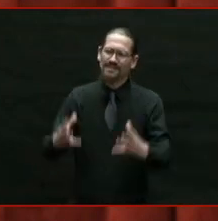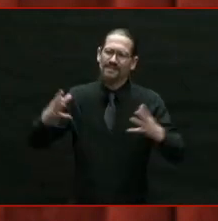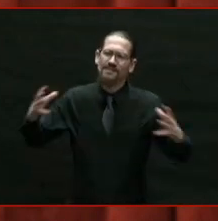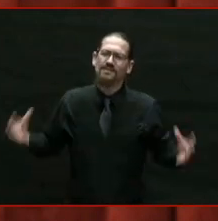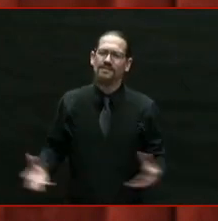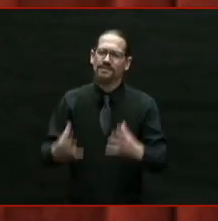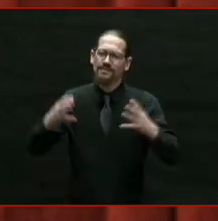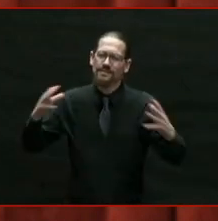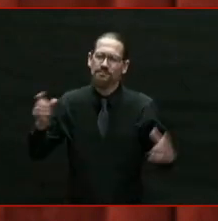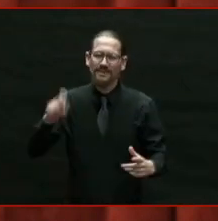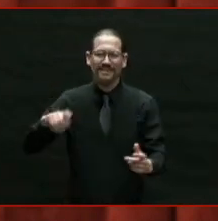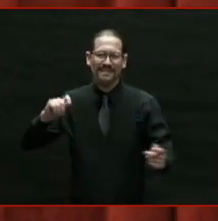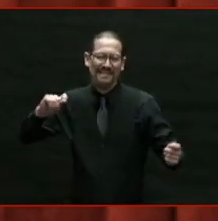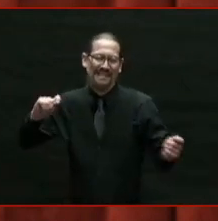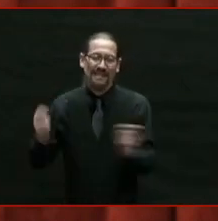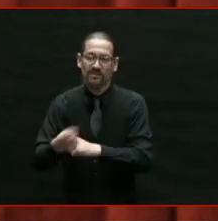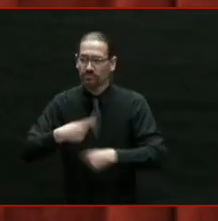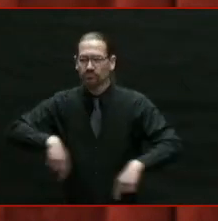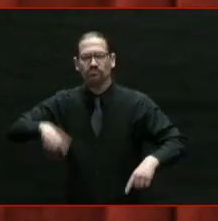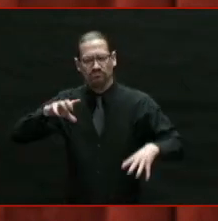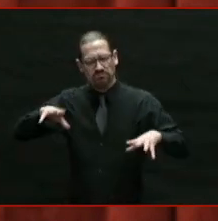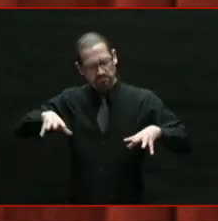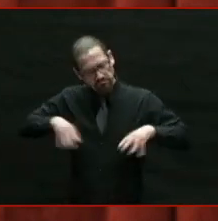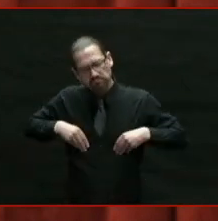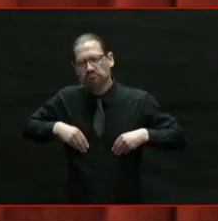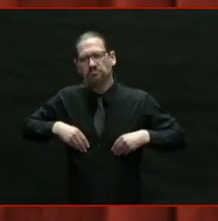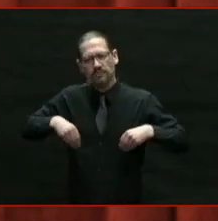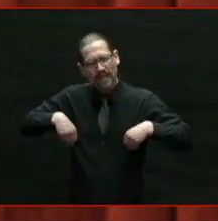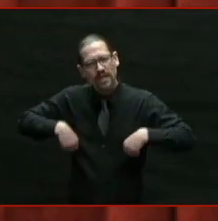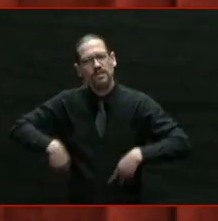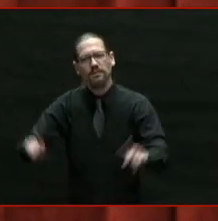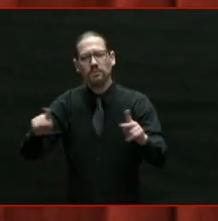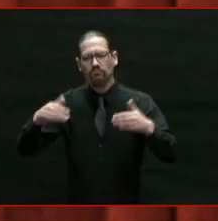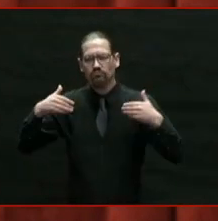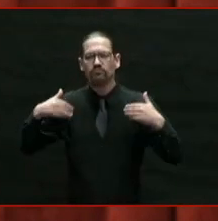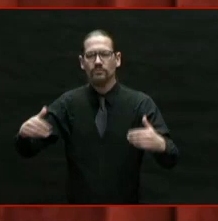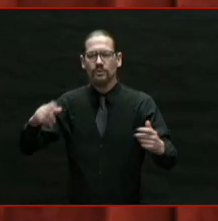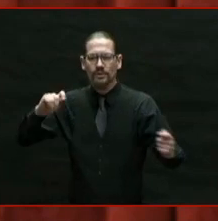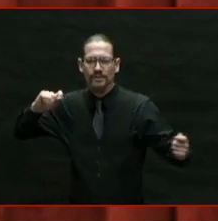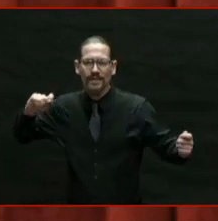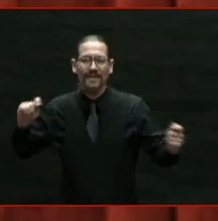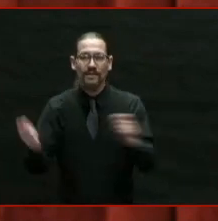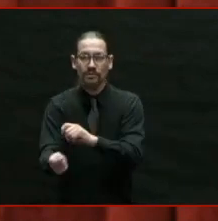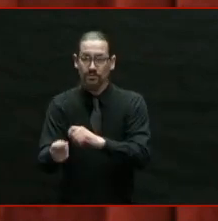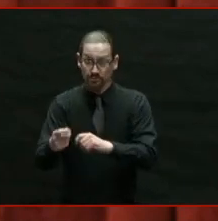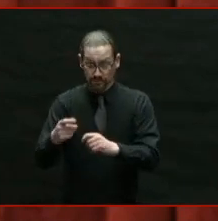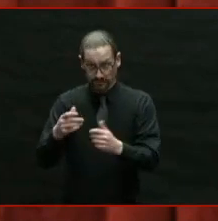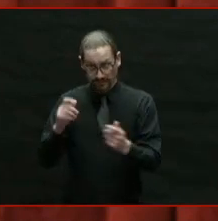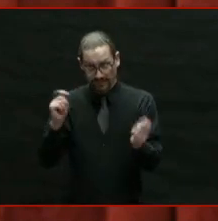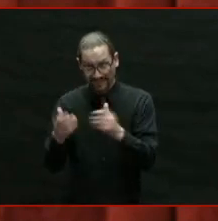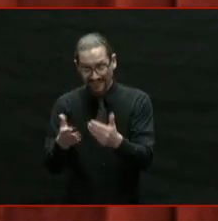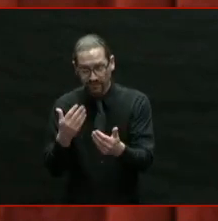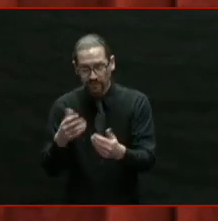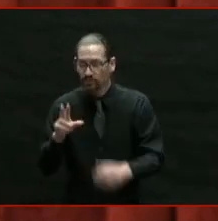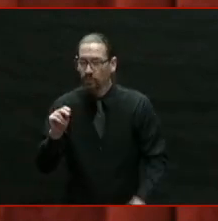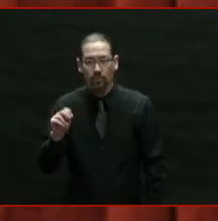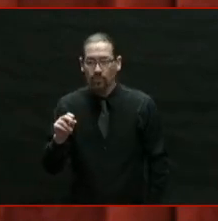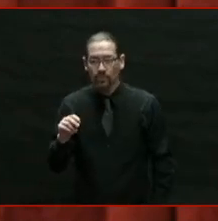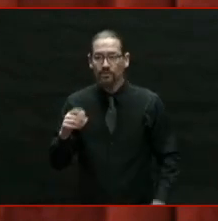to bring opportunity. And change is not always easy, and sometimes it's a little scary,